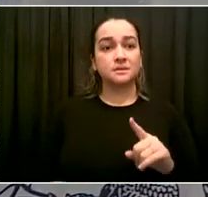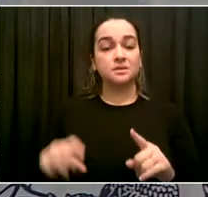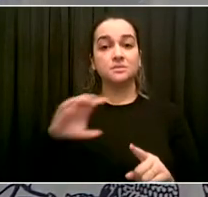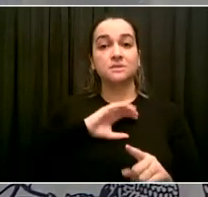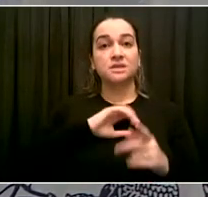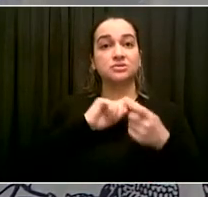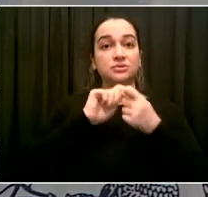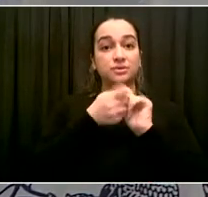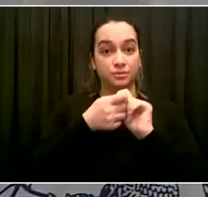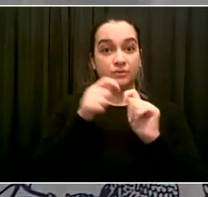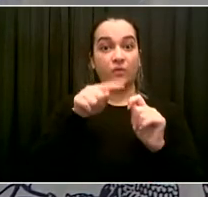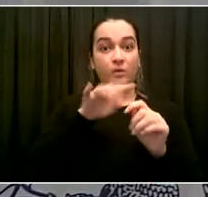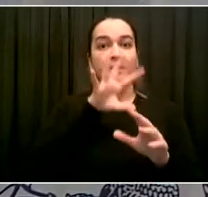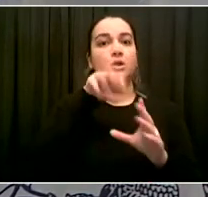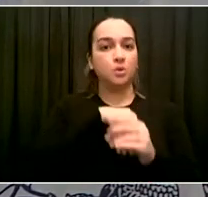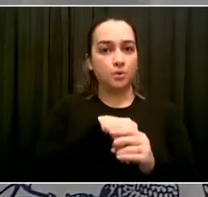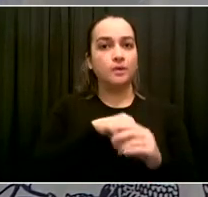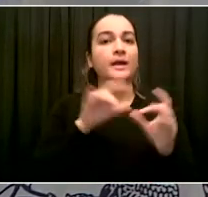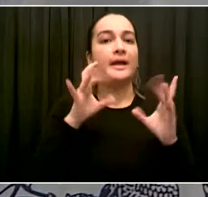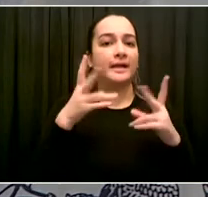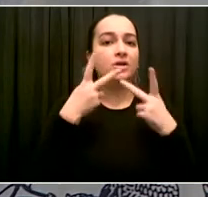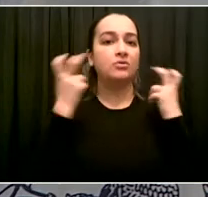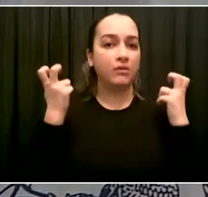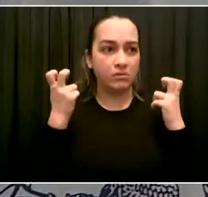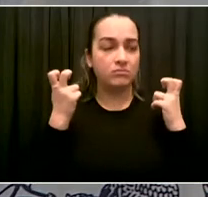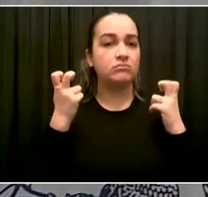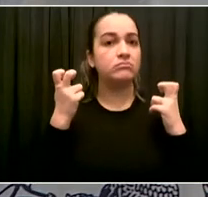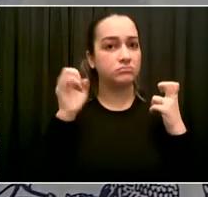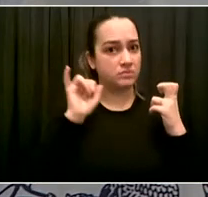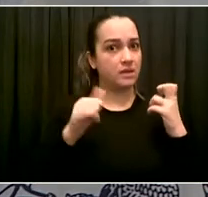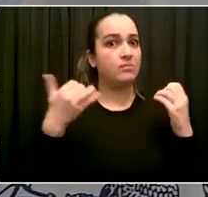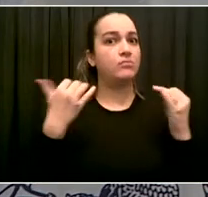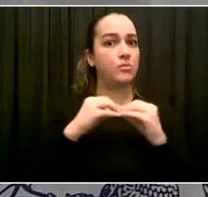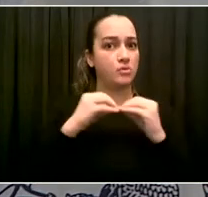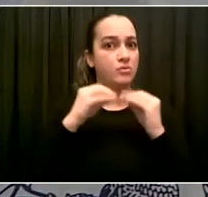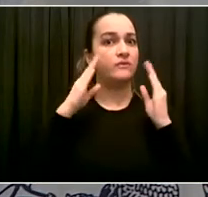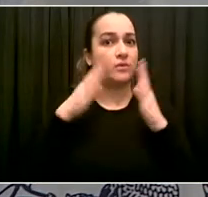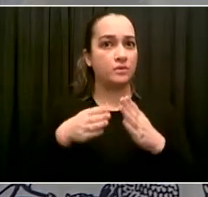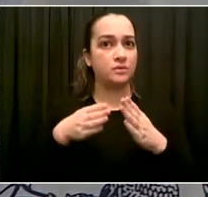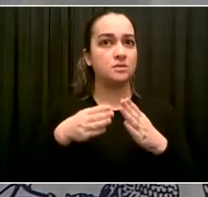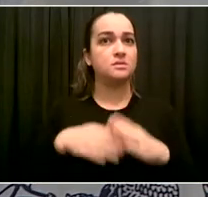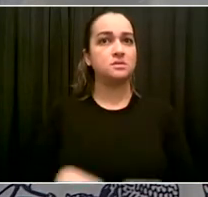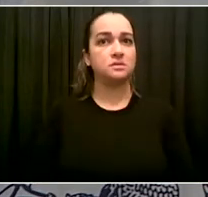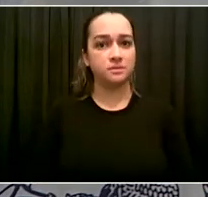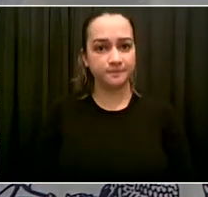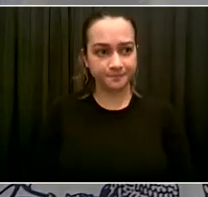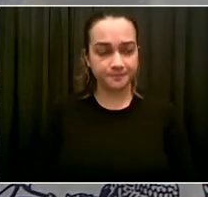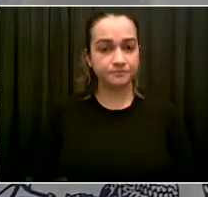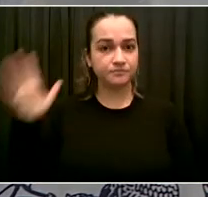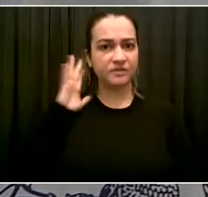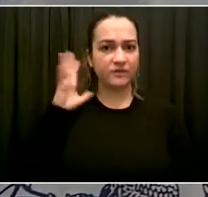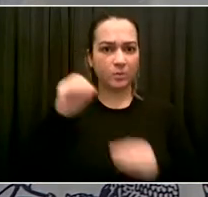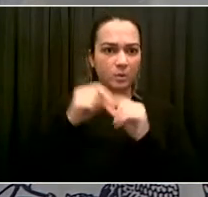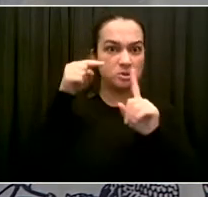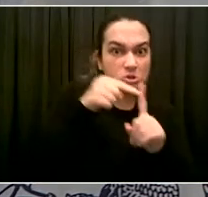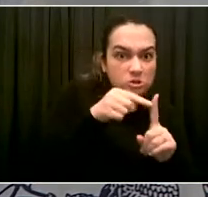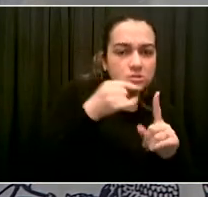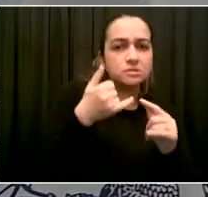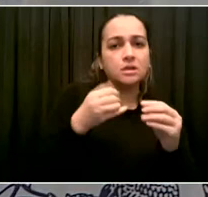improve the tracking of hate crimes. This is a problem. And let's be blunt and honest. It's a problem that